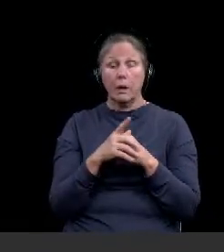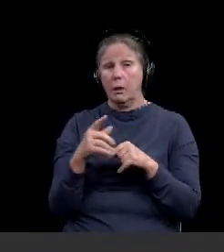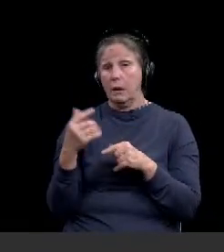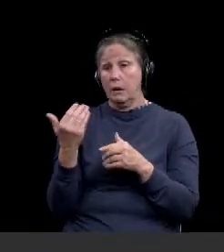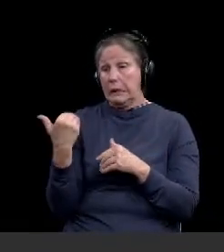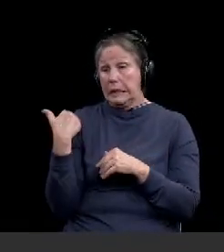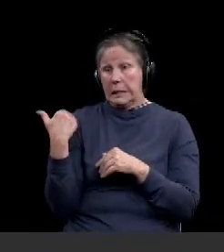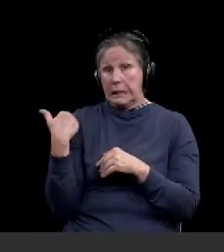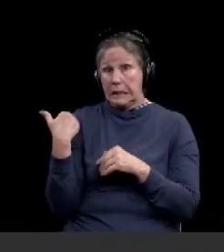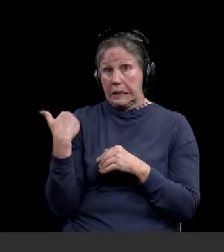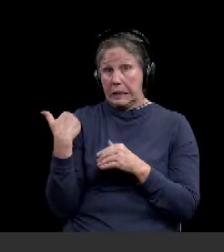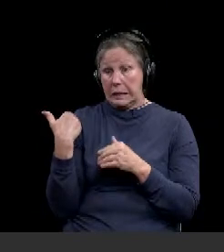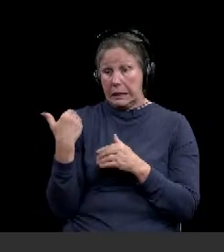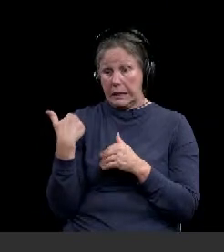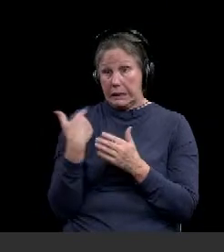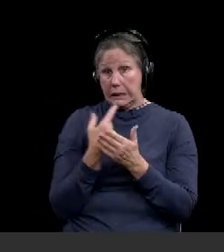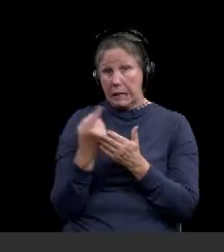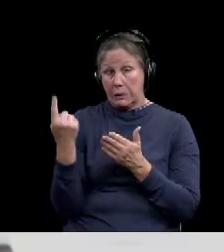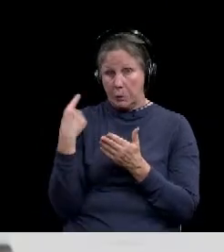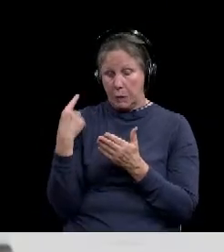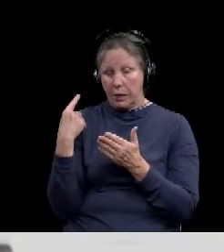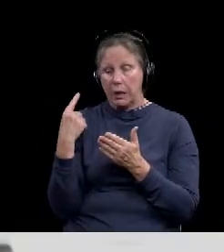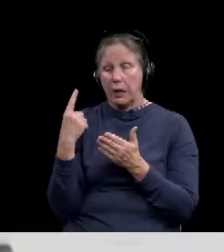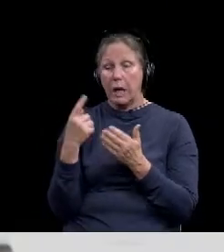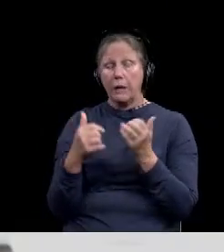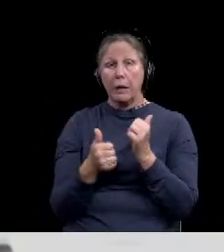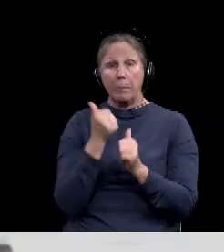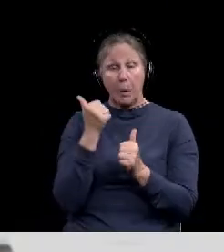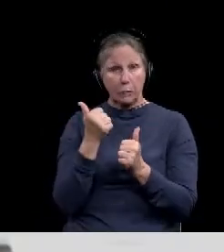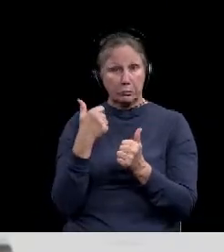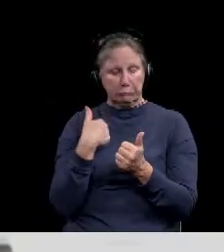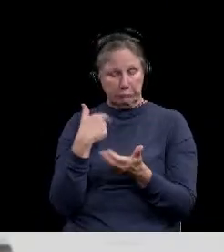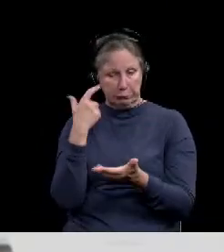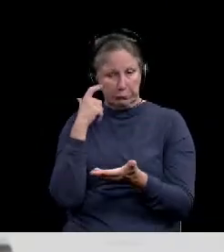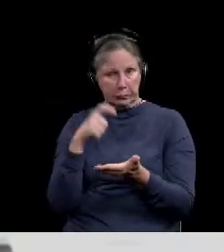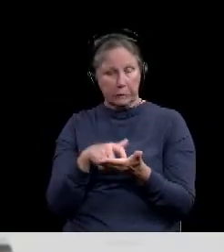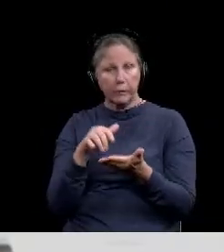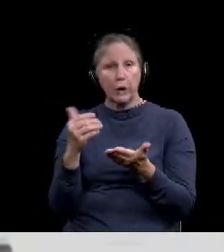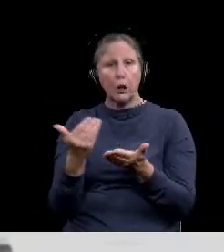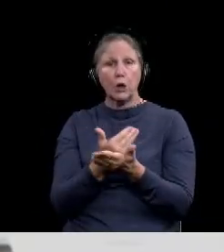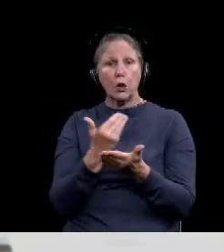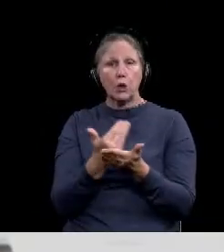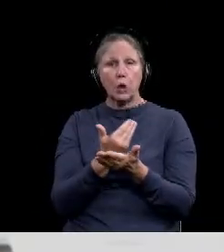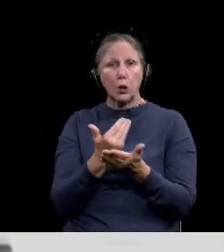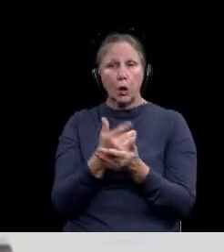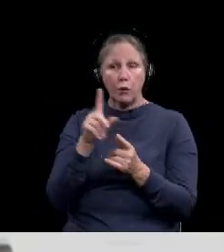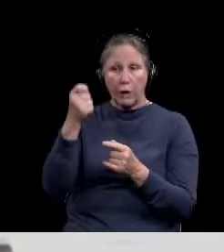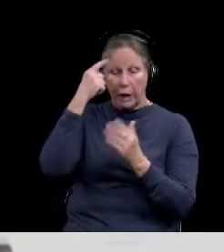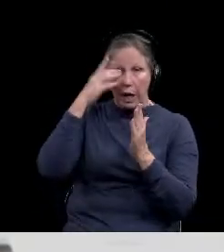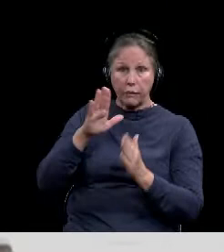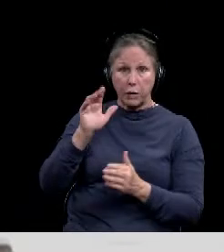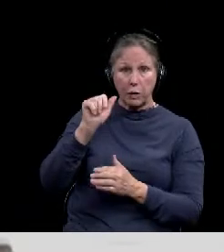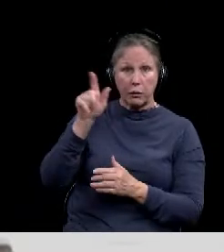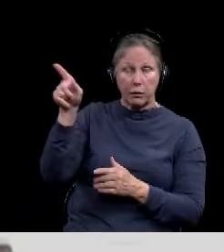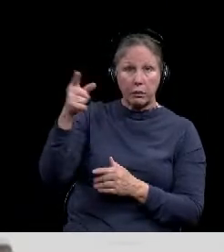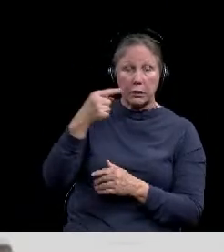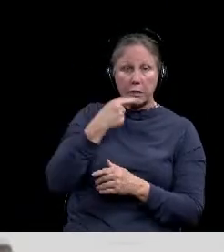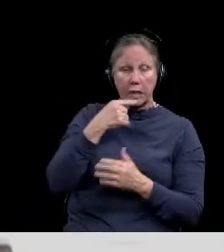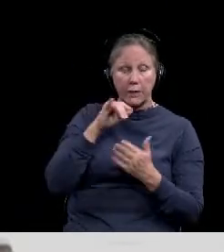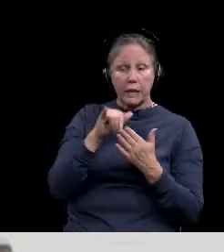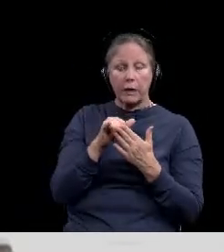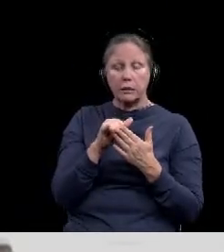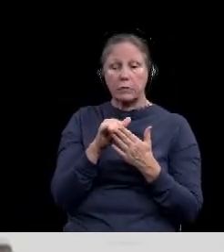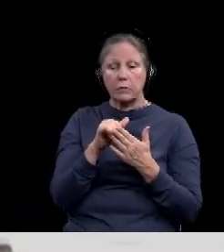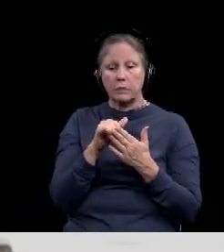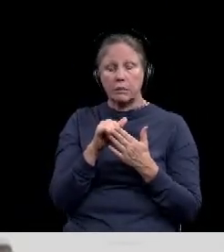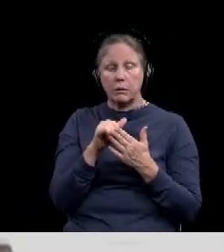press conference, probably the most significant item is a new executive order from Governor Abnett that speaks to